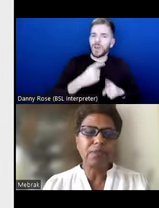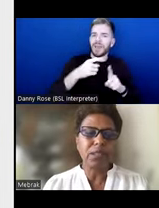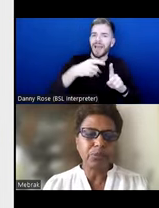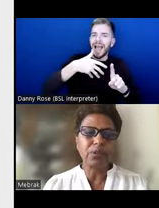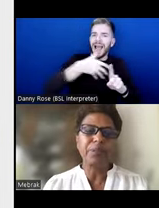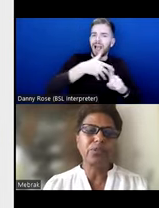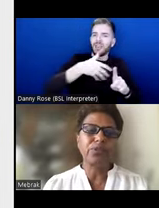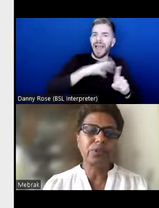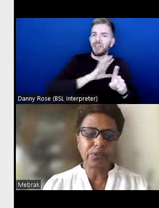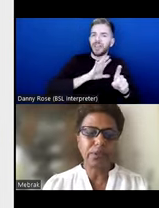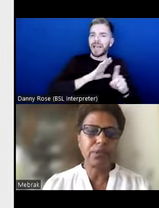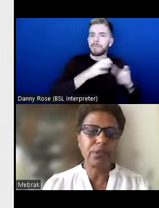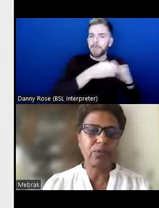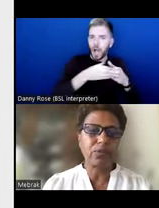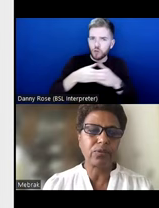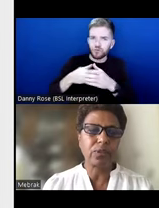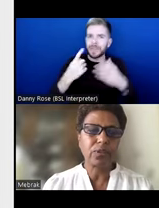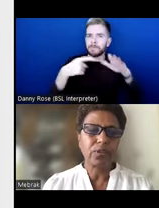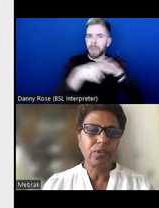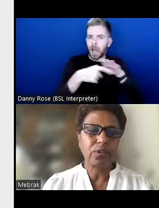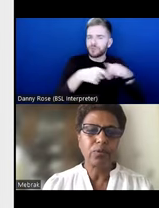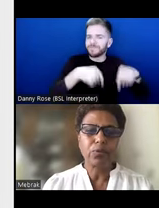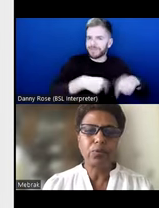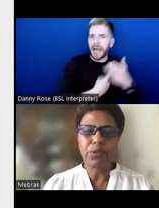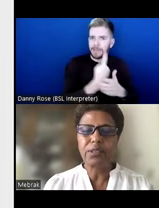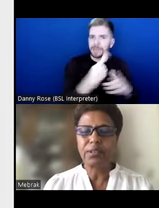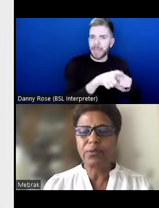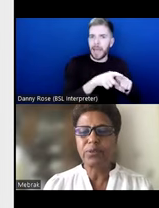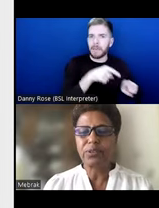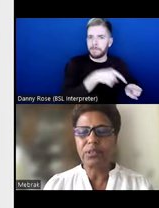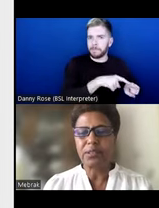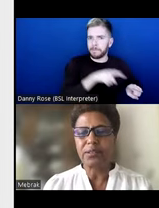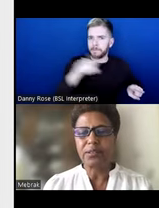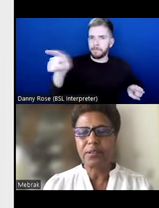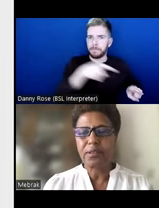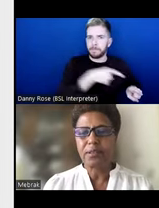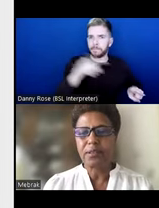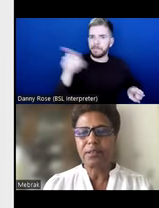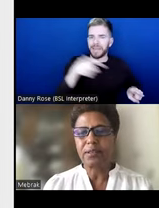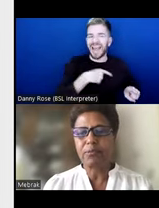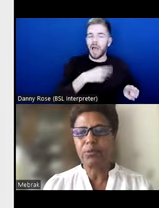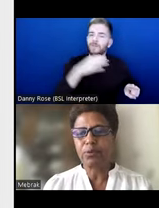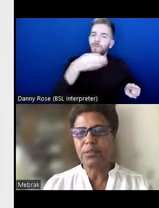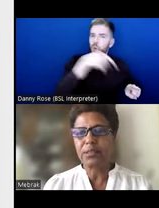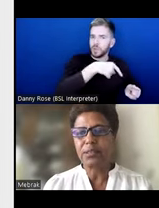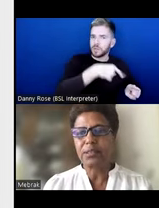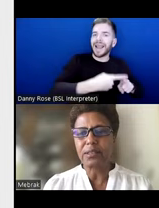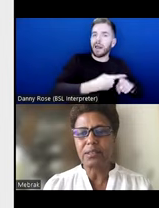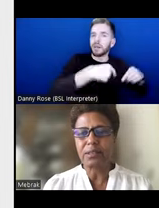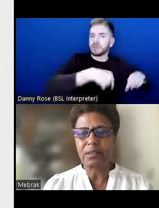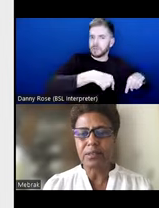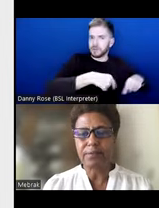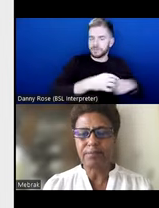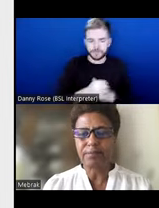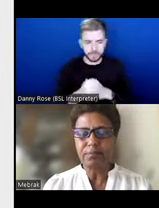I will be concentrating on what it is that we see here. I think what we see here